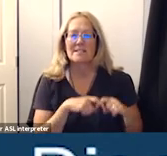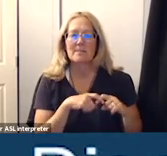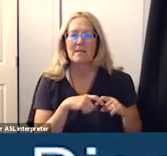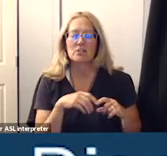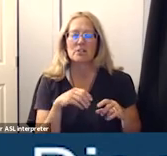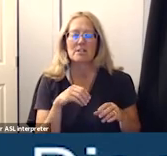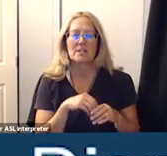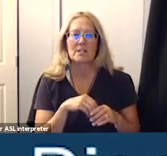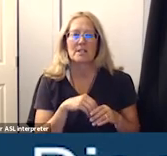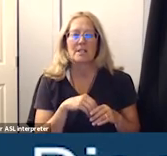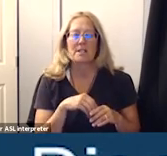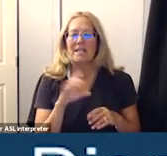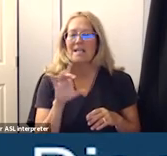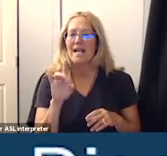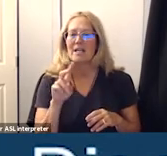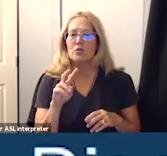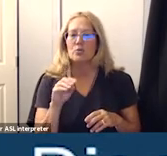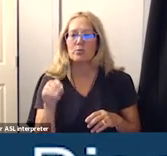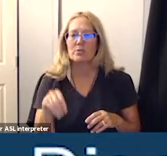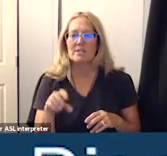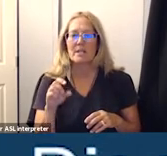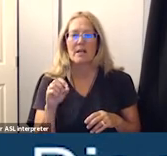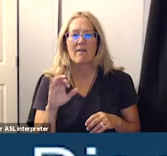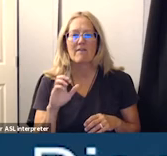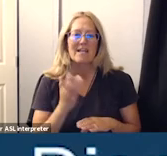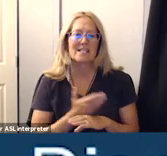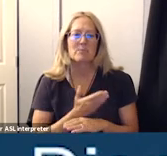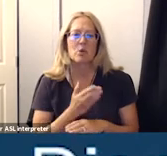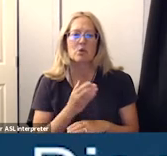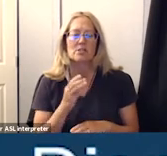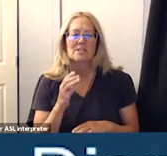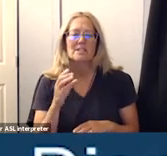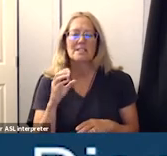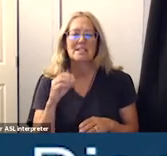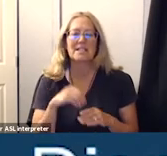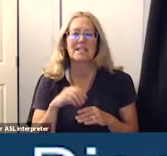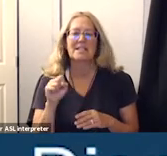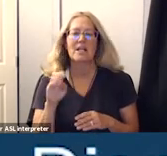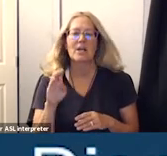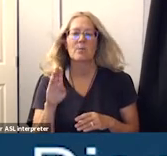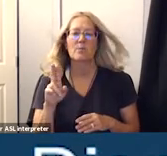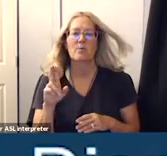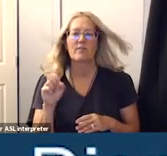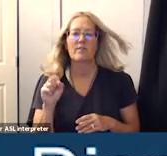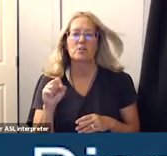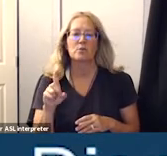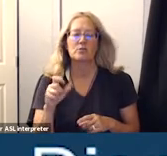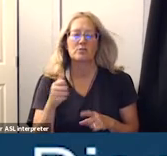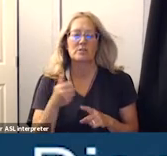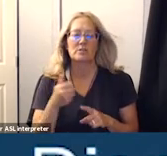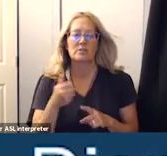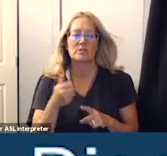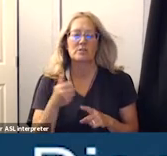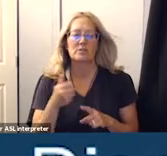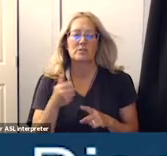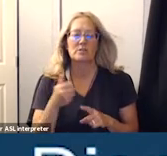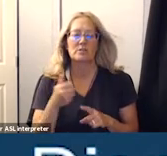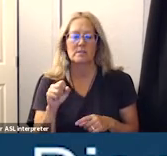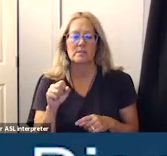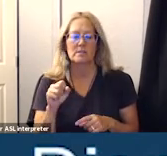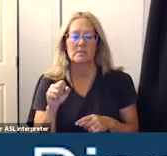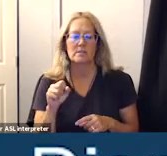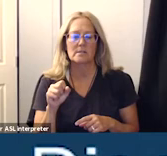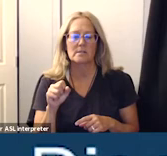82 percent of the expulsions in santa barbara unified were of latinx students